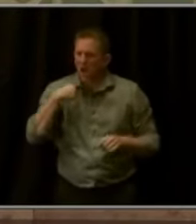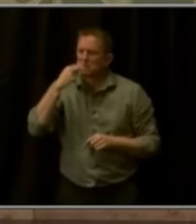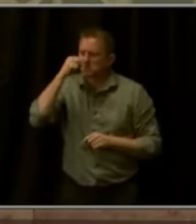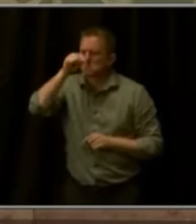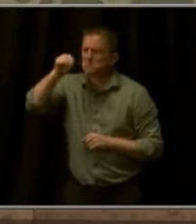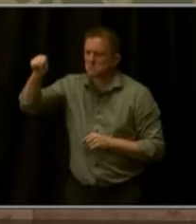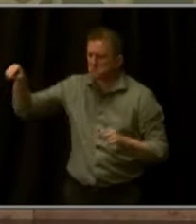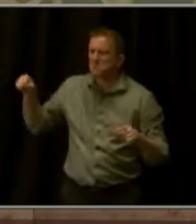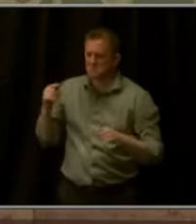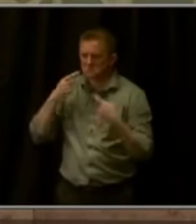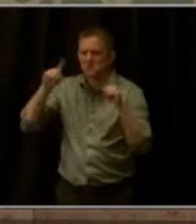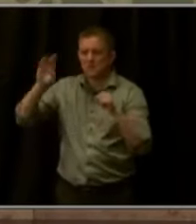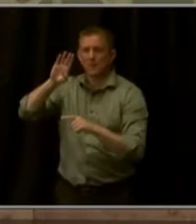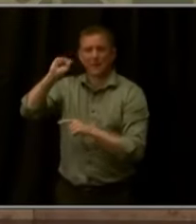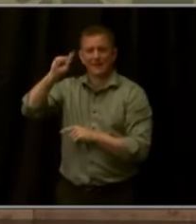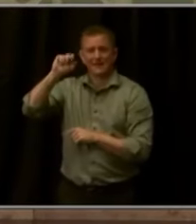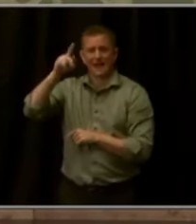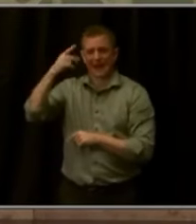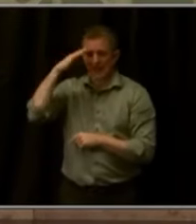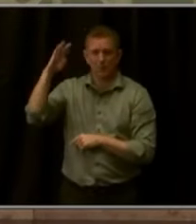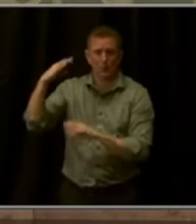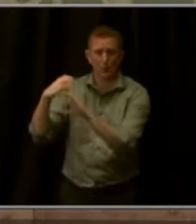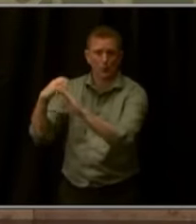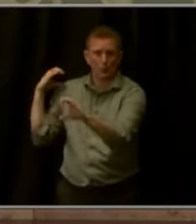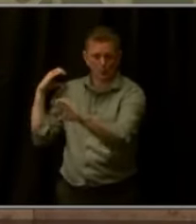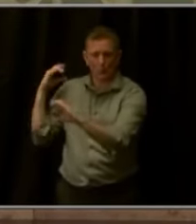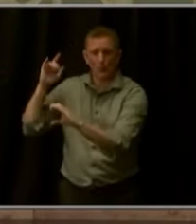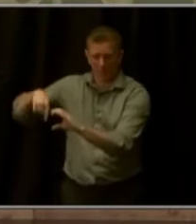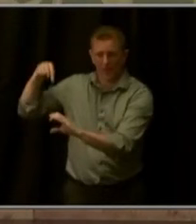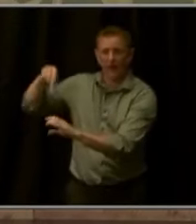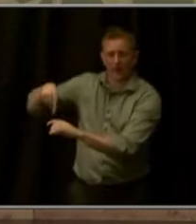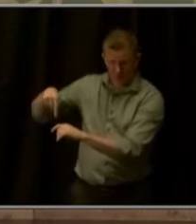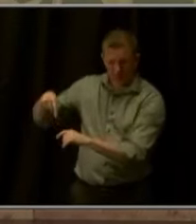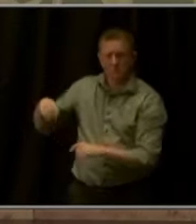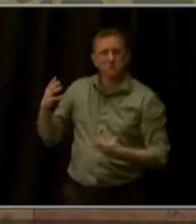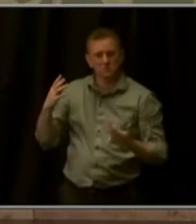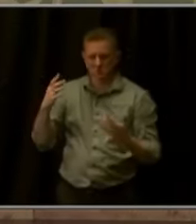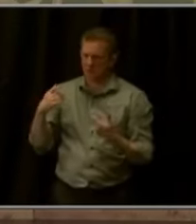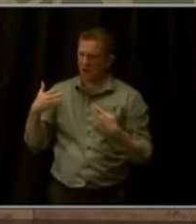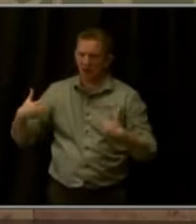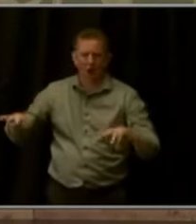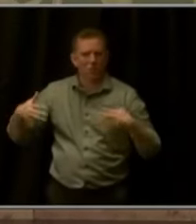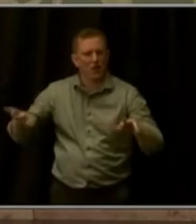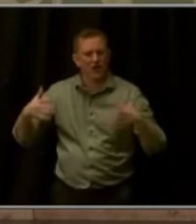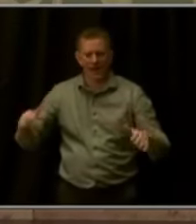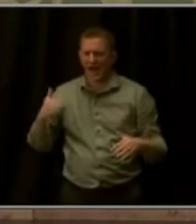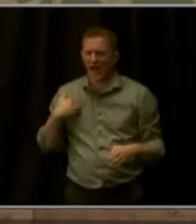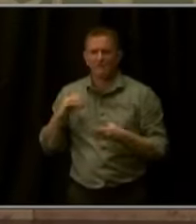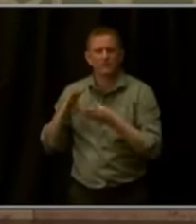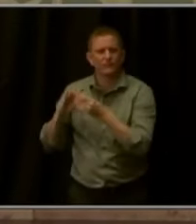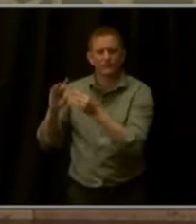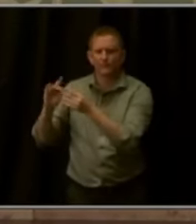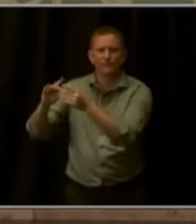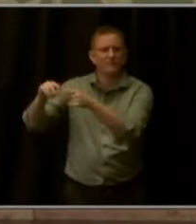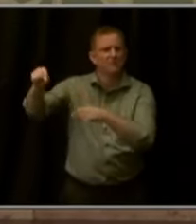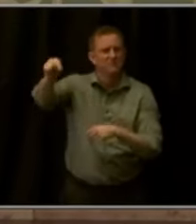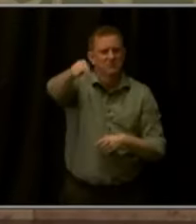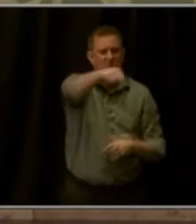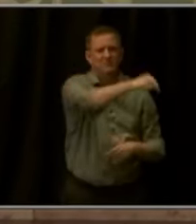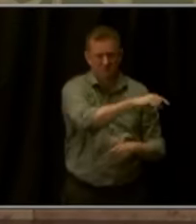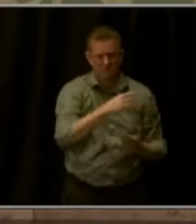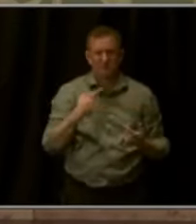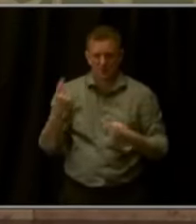staying and Pegasus, which connect nearly 300,000 Coloradans already just last year across our state. And